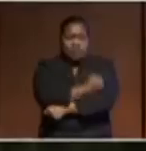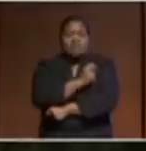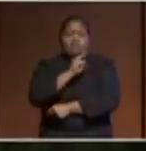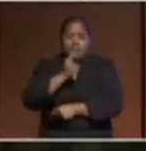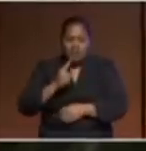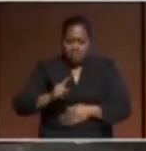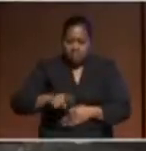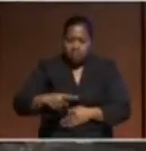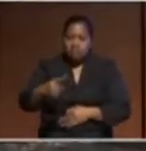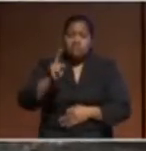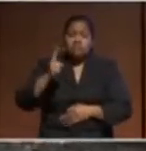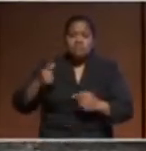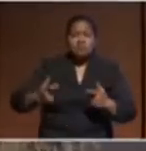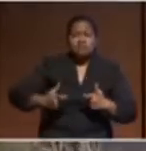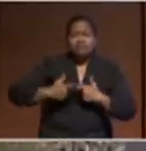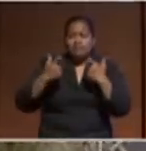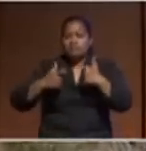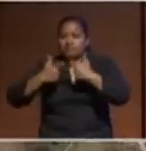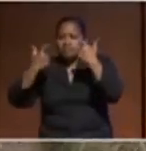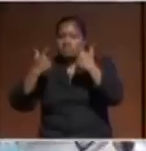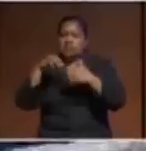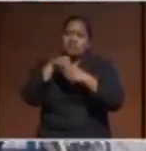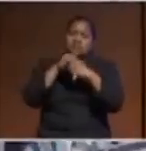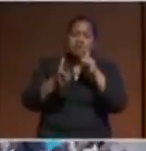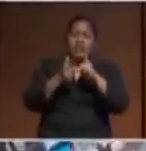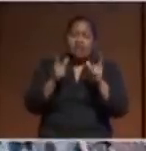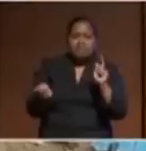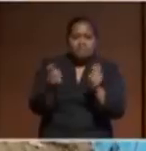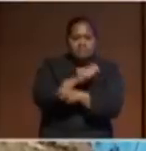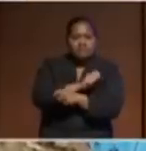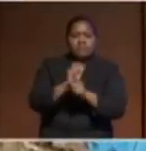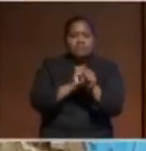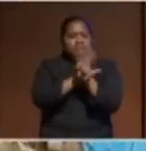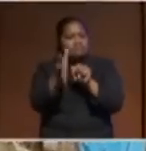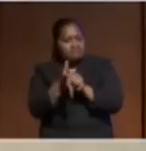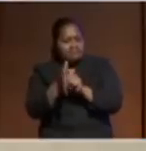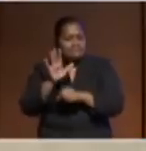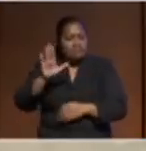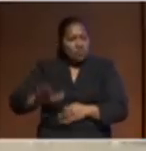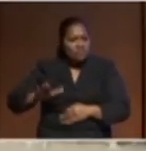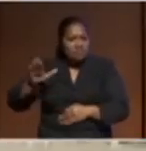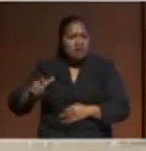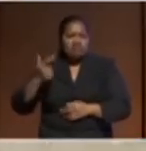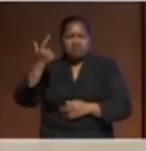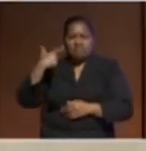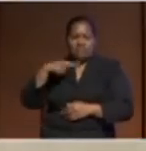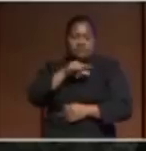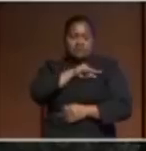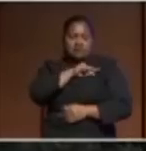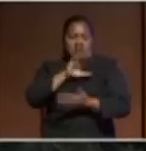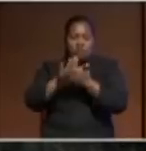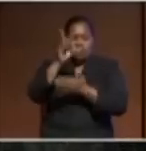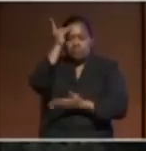including climate change COVID-19 poverty and a lack of quality education and health care